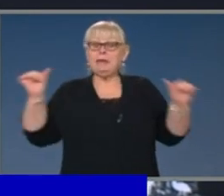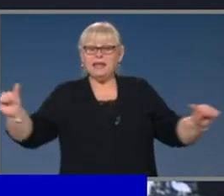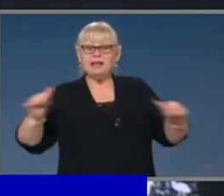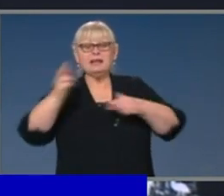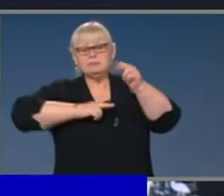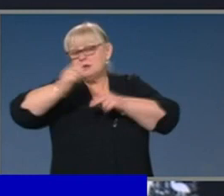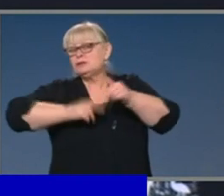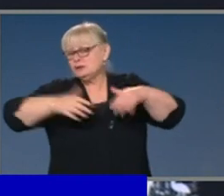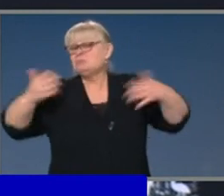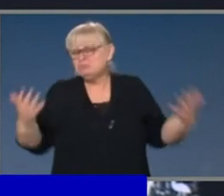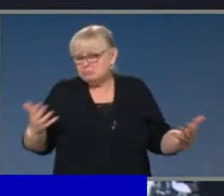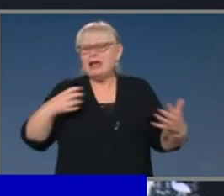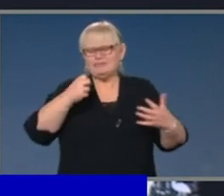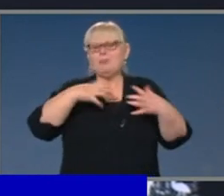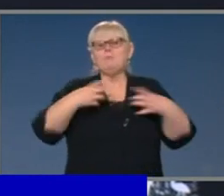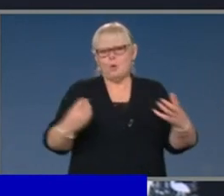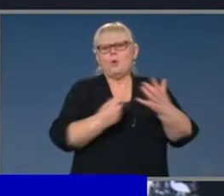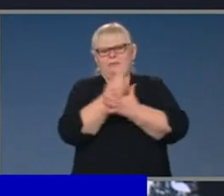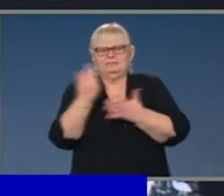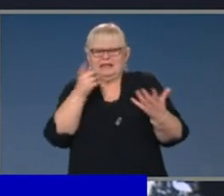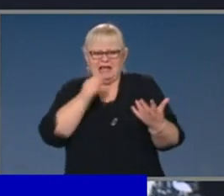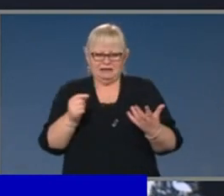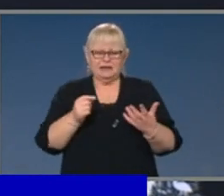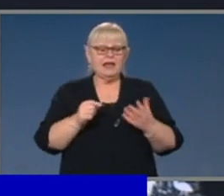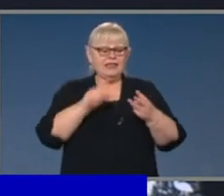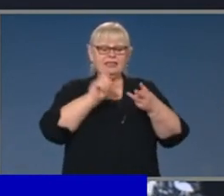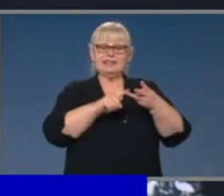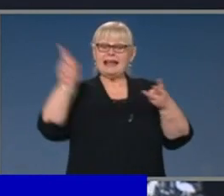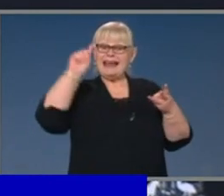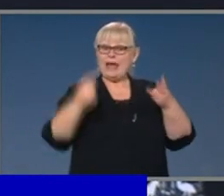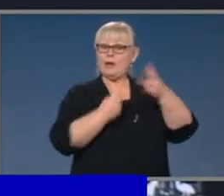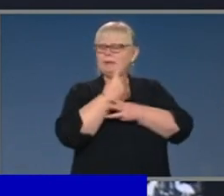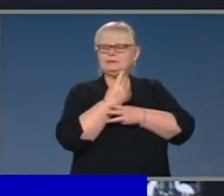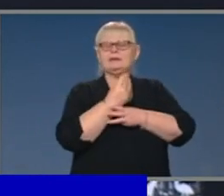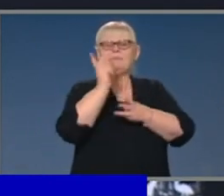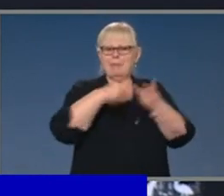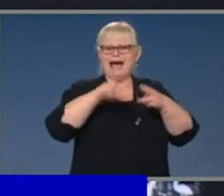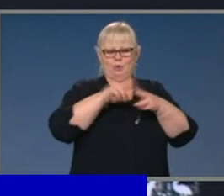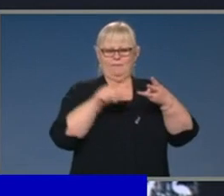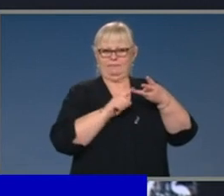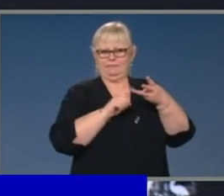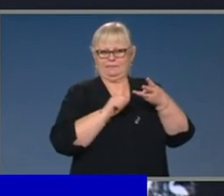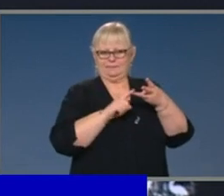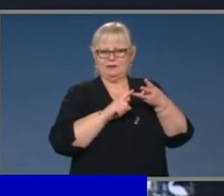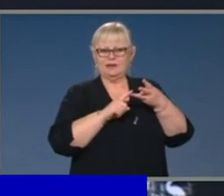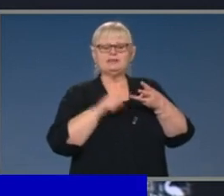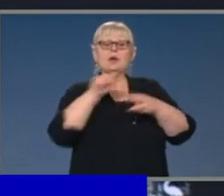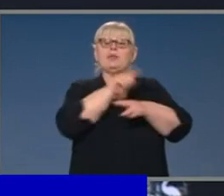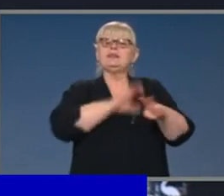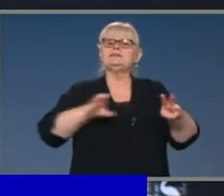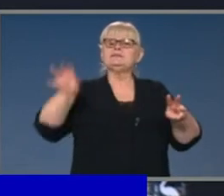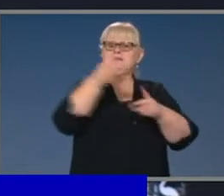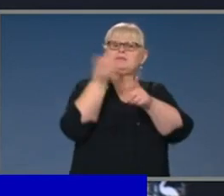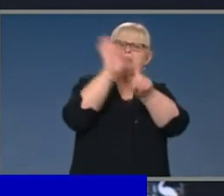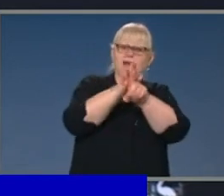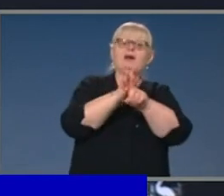Now, this is not happening immediately. This is part of step three. So states and territories who are making decisions about